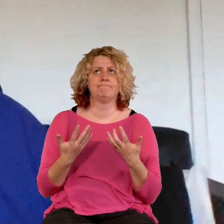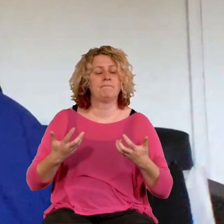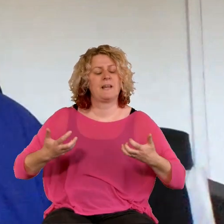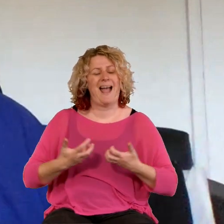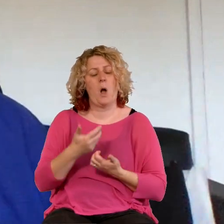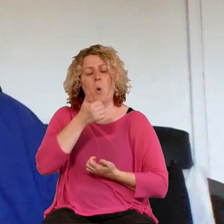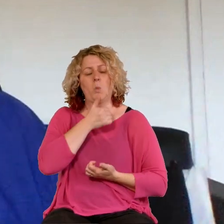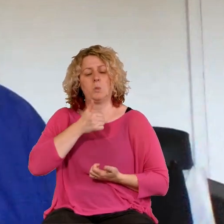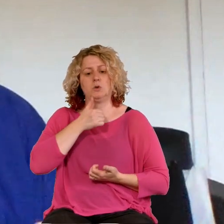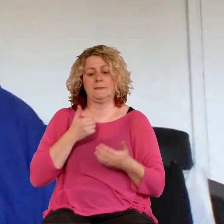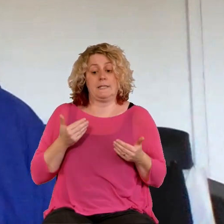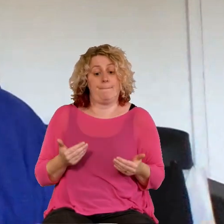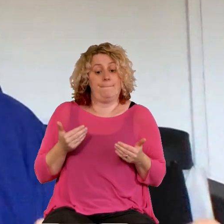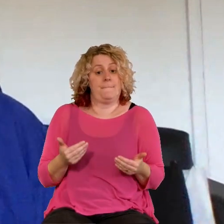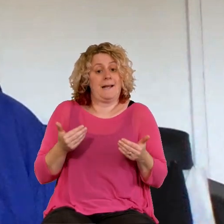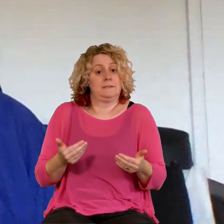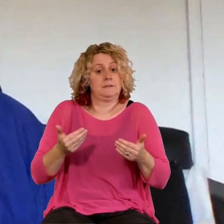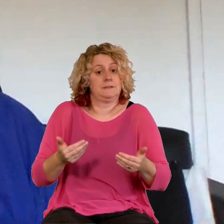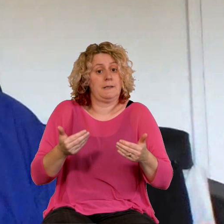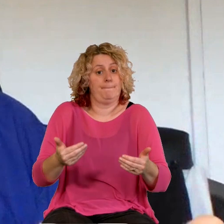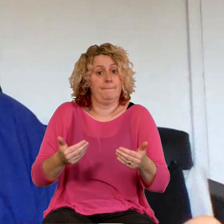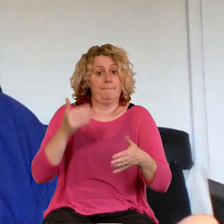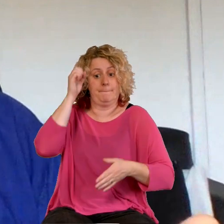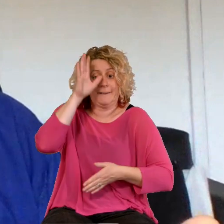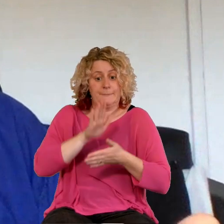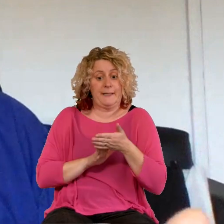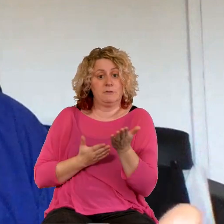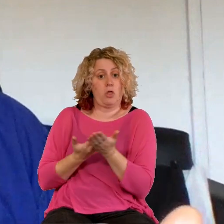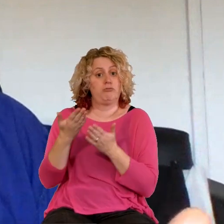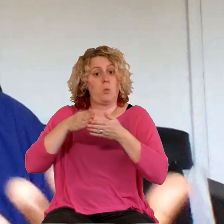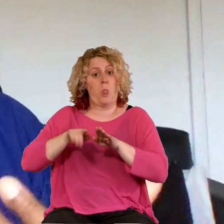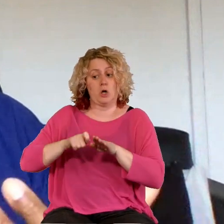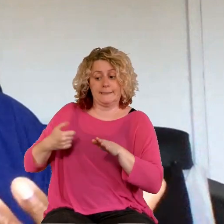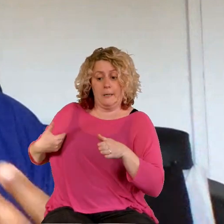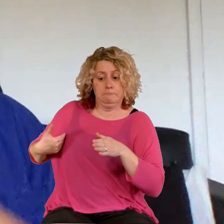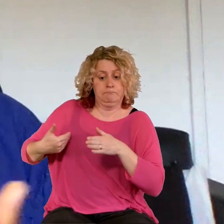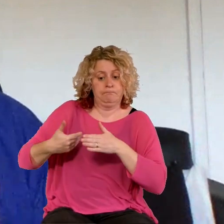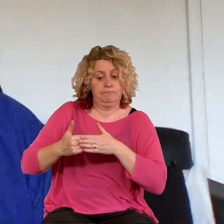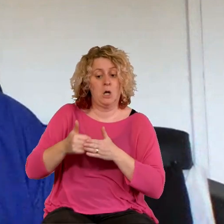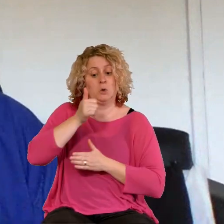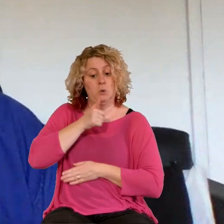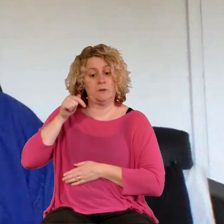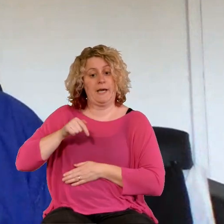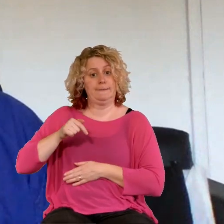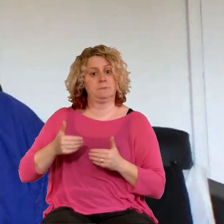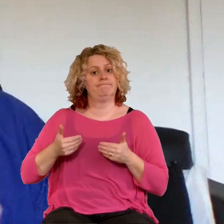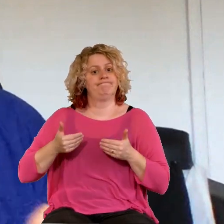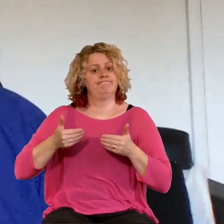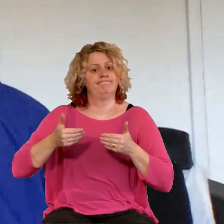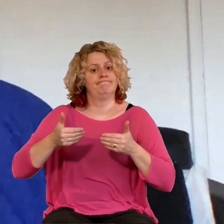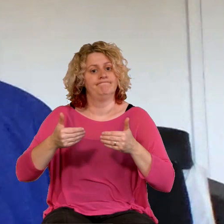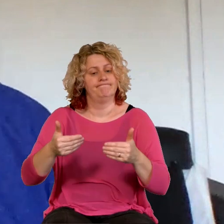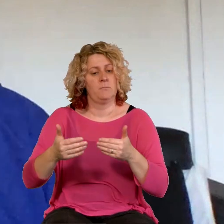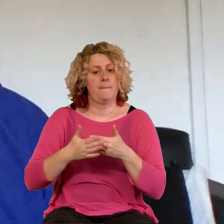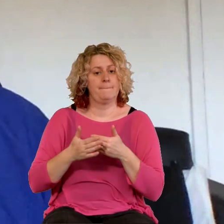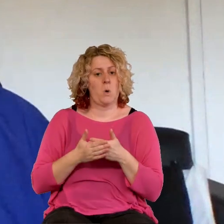momentum that we've experienced. And I think for people who have been engaging and are